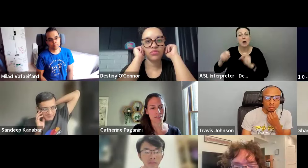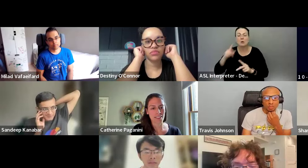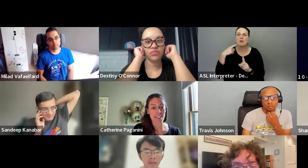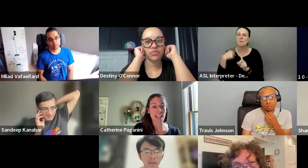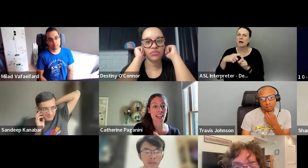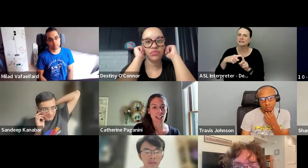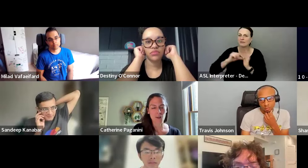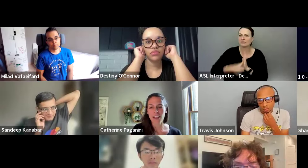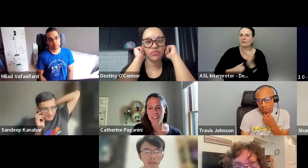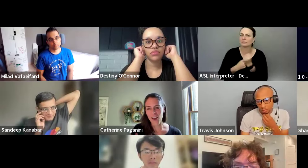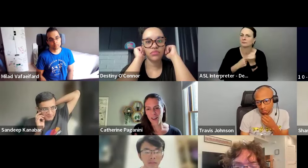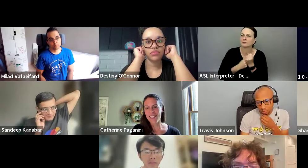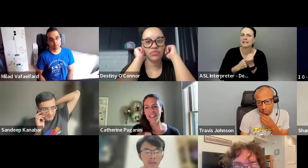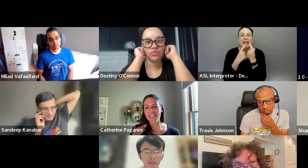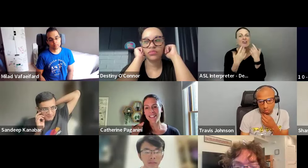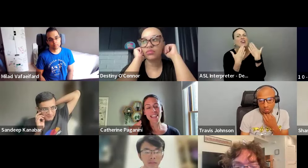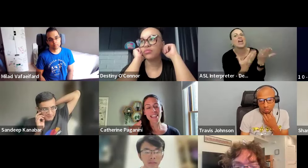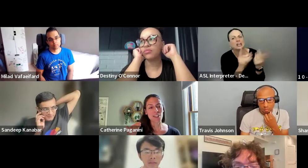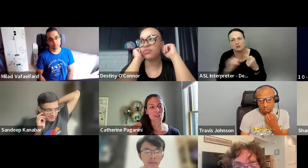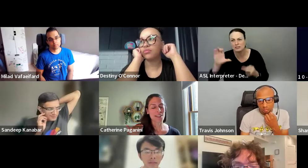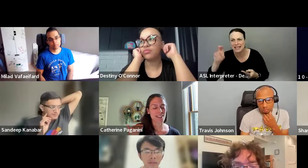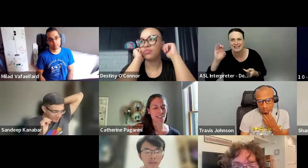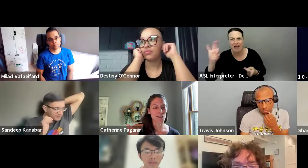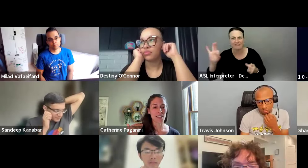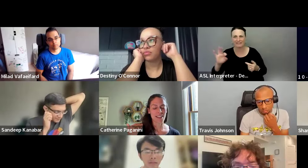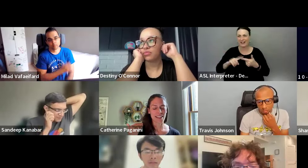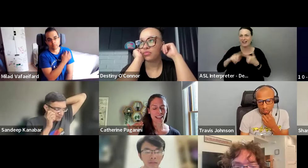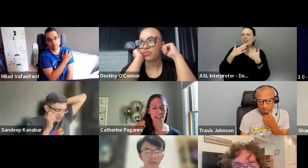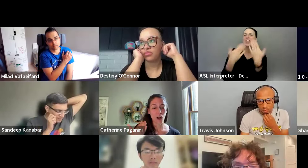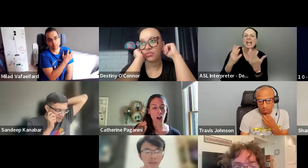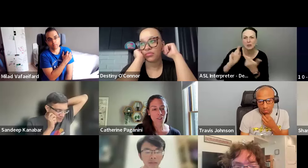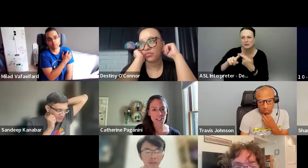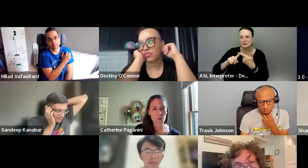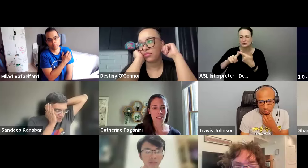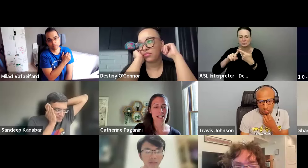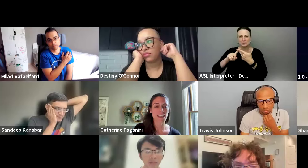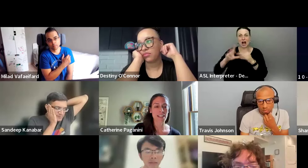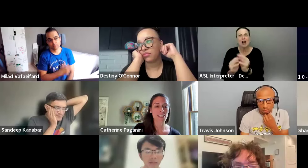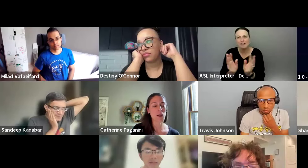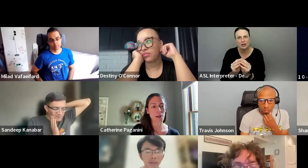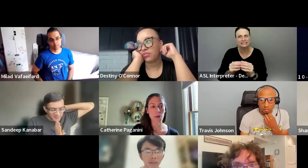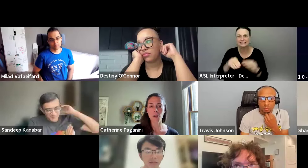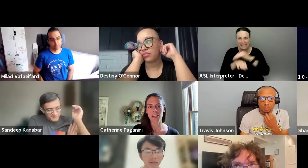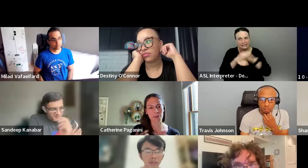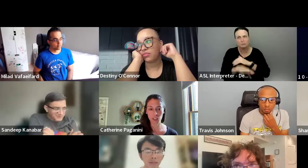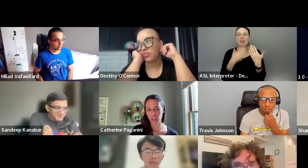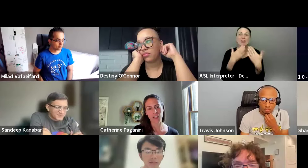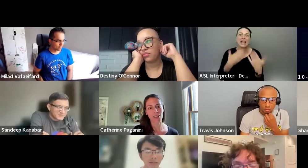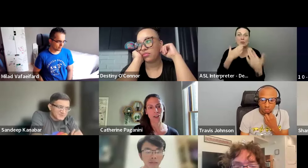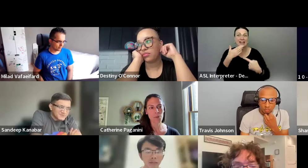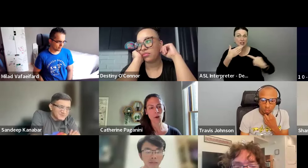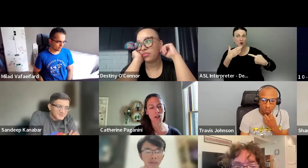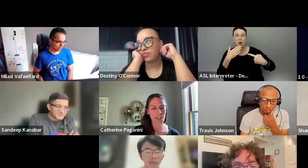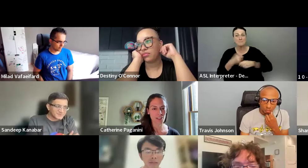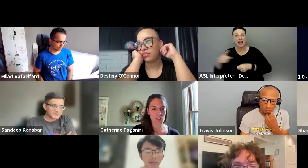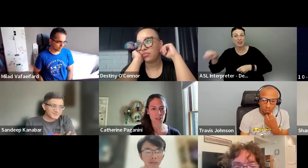reinforcement. Say, thank you. So I was like, say, thank you to the, uh, to the, uh, conference who was accessible, you know, like when you make them